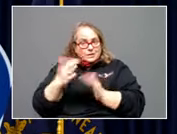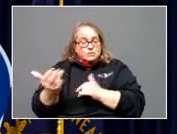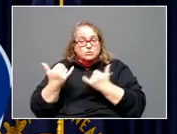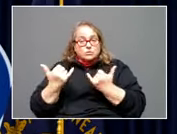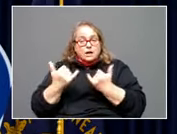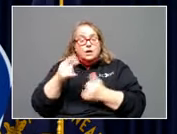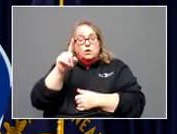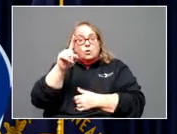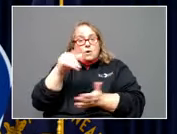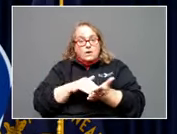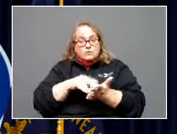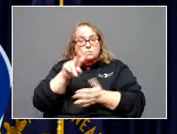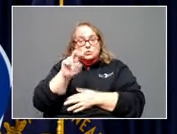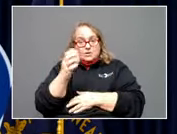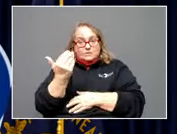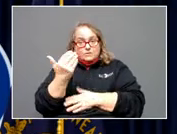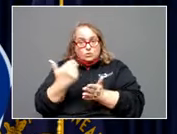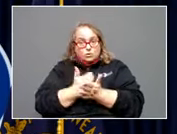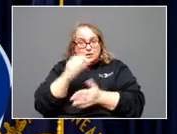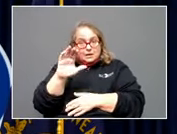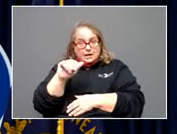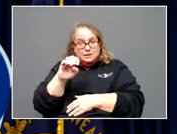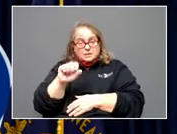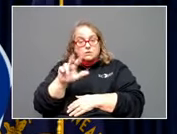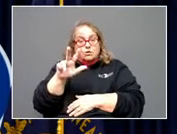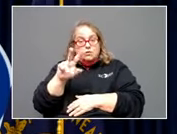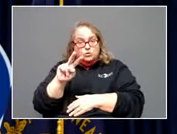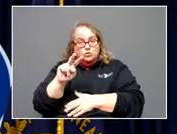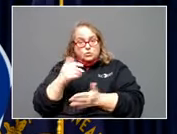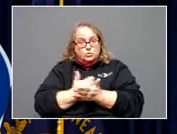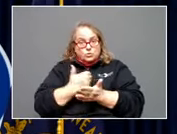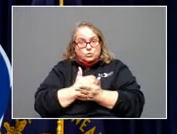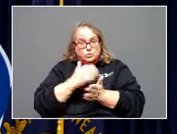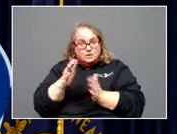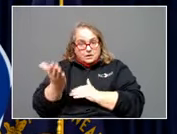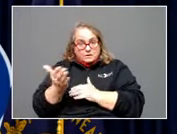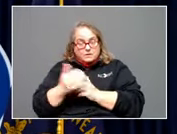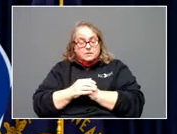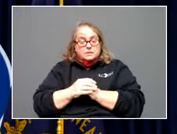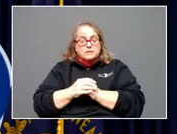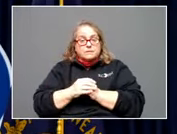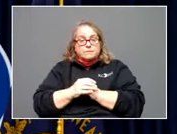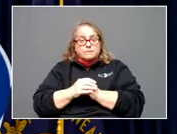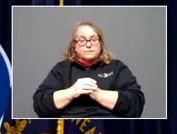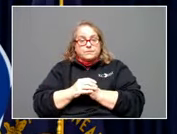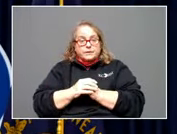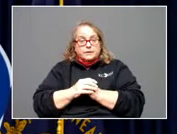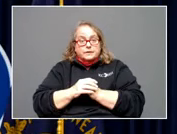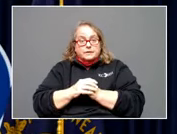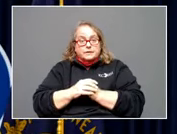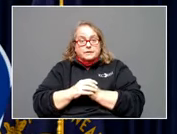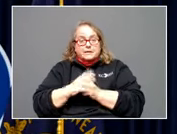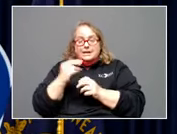1,215 new cases, 32 new deaths. And a tough